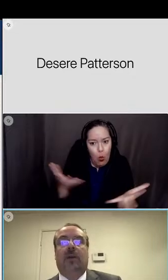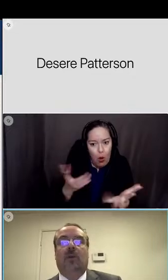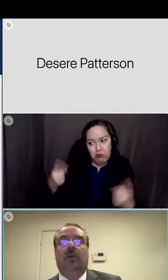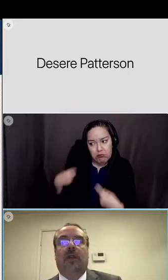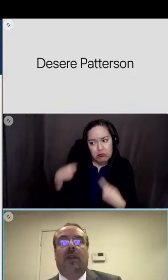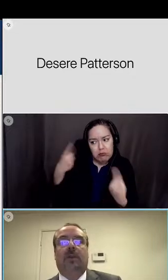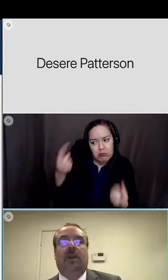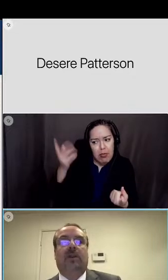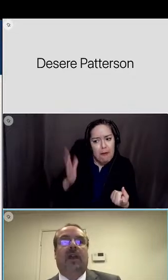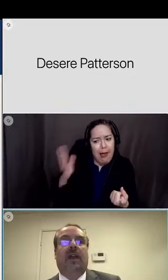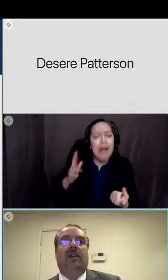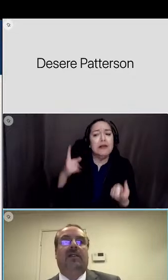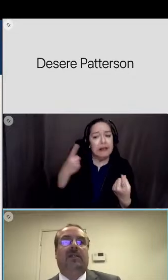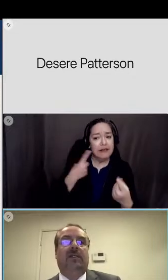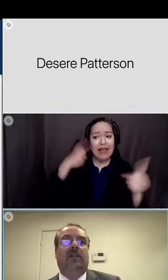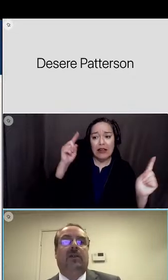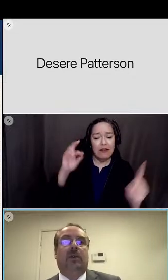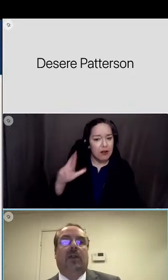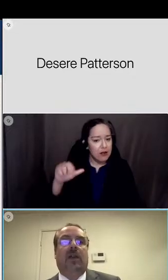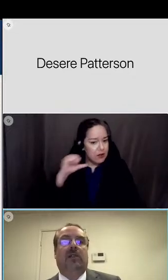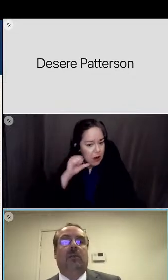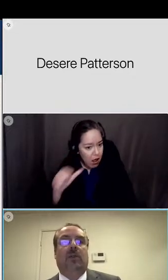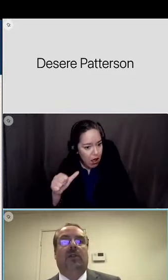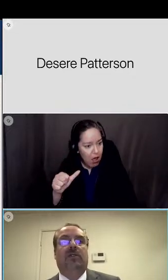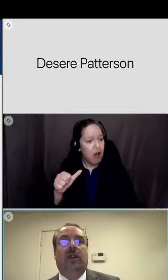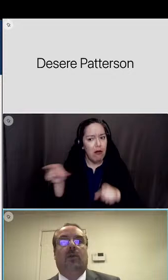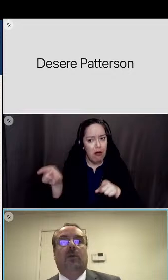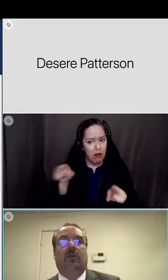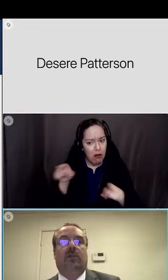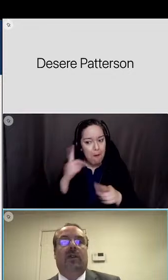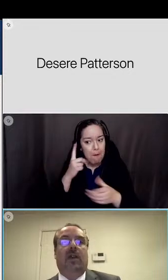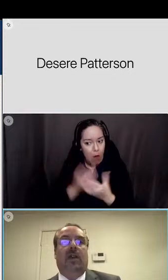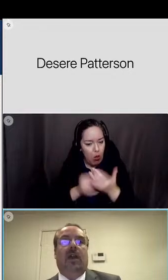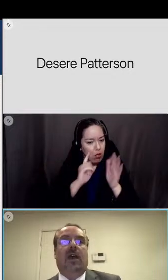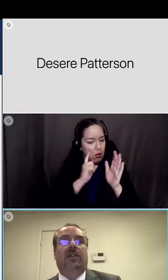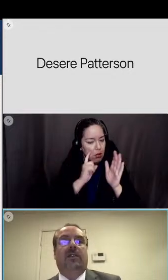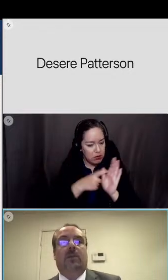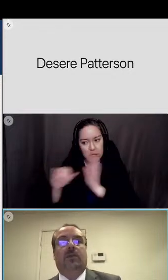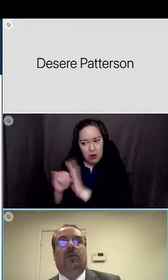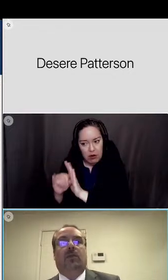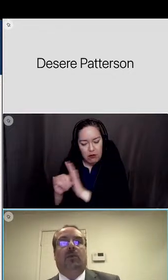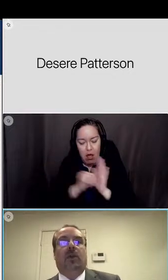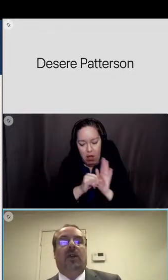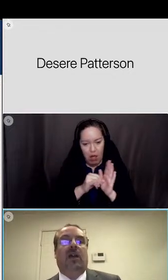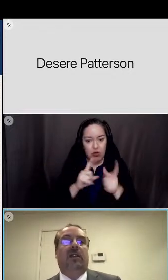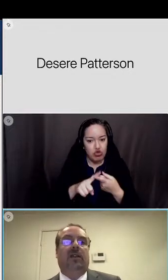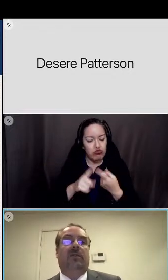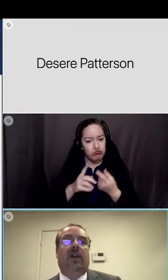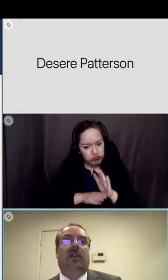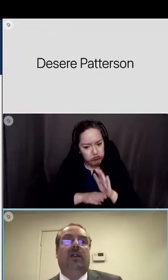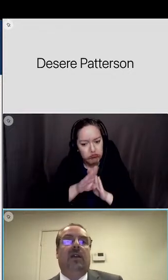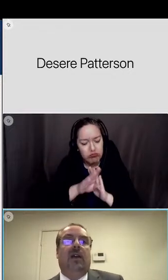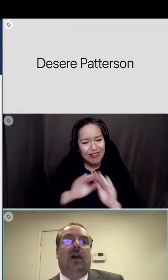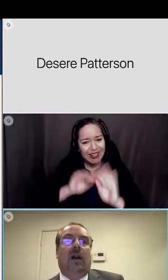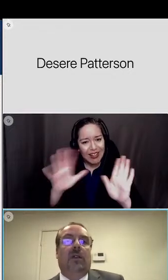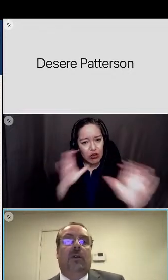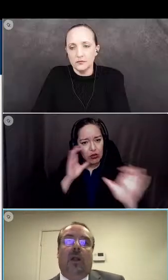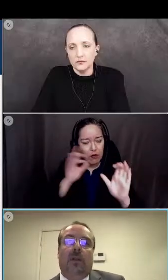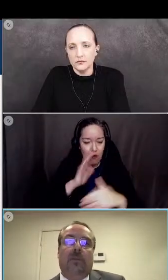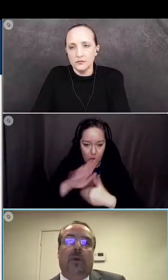past to create more transparent and consistent communication with all stakeholders as an obstacle we identified